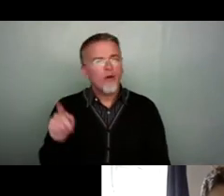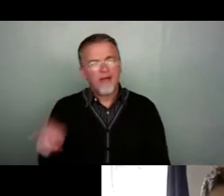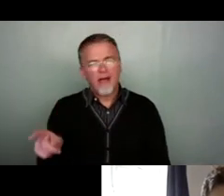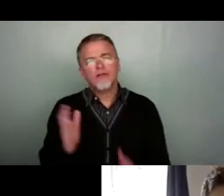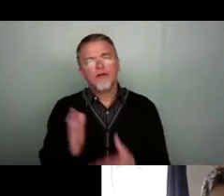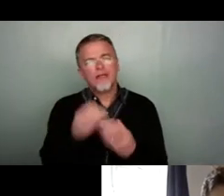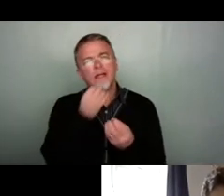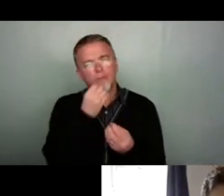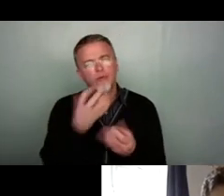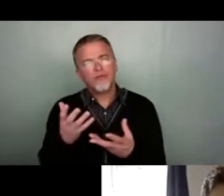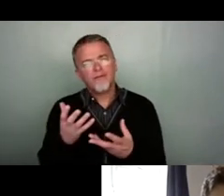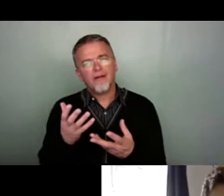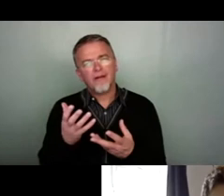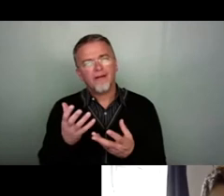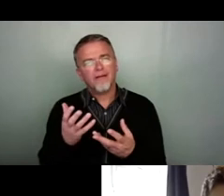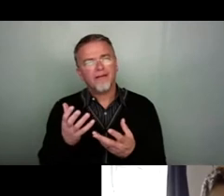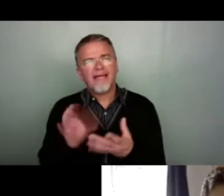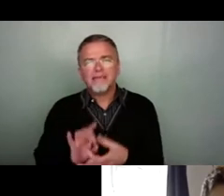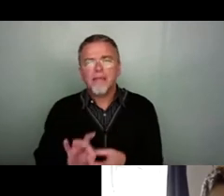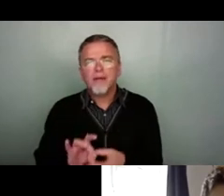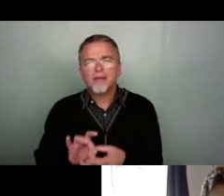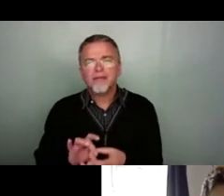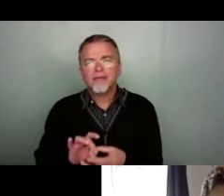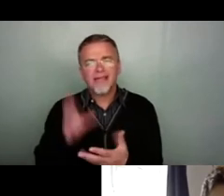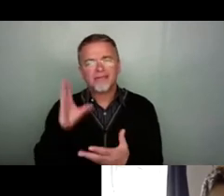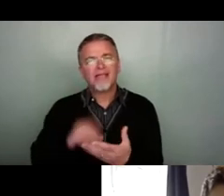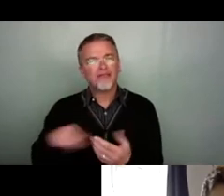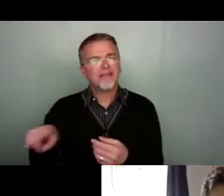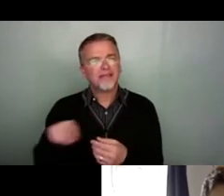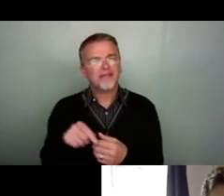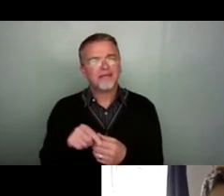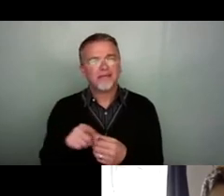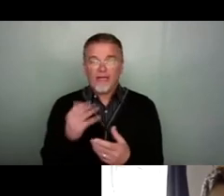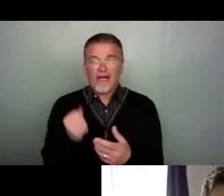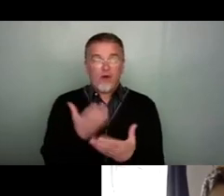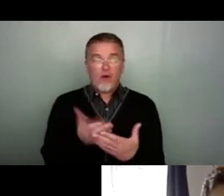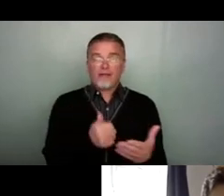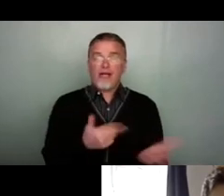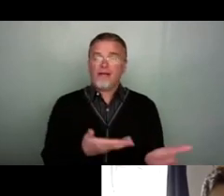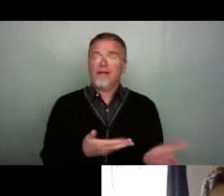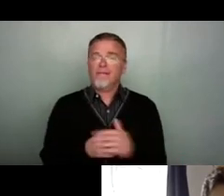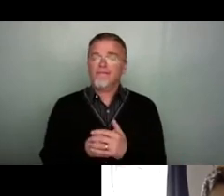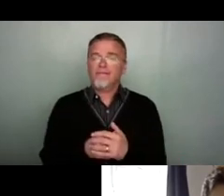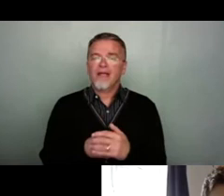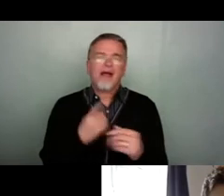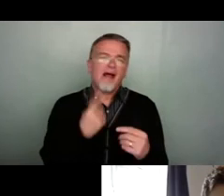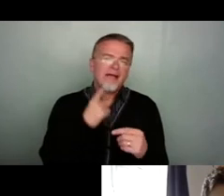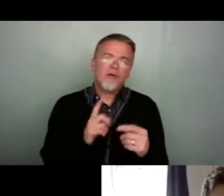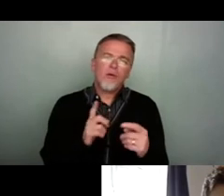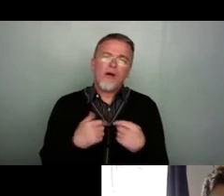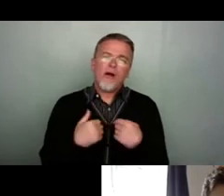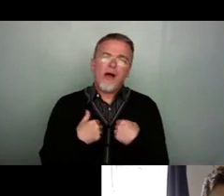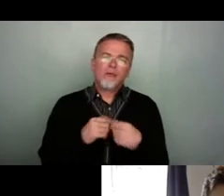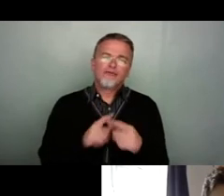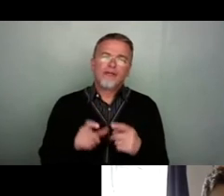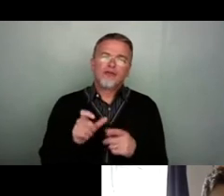beautiful, like intimate kind of experiences that you could have on the channel. And I think what we're, what I was trying to do